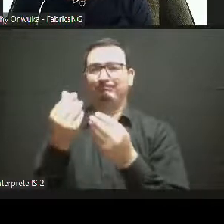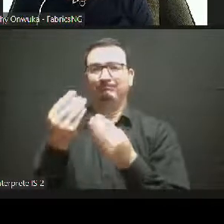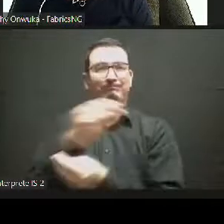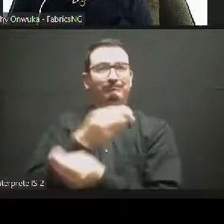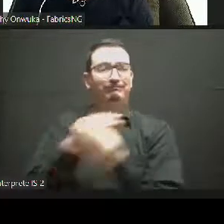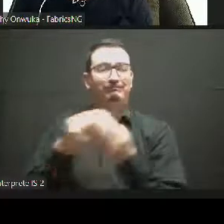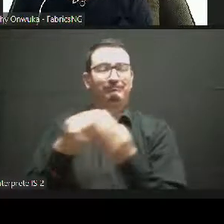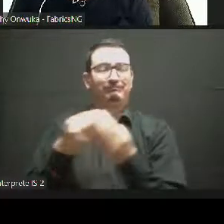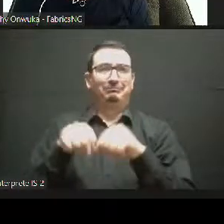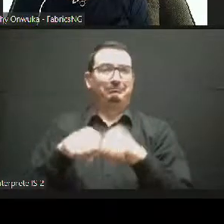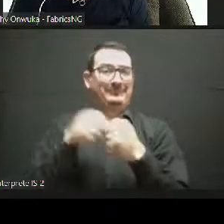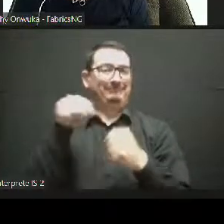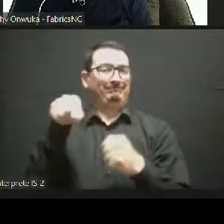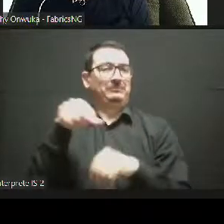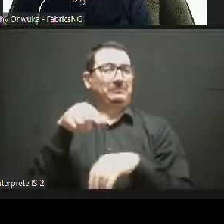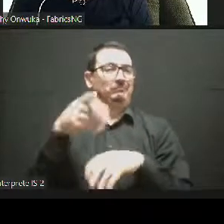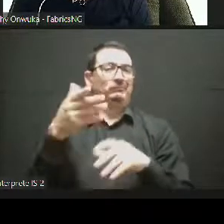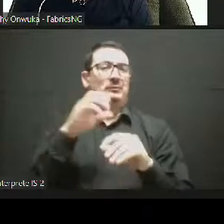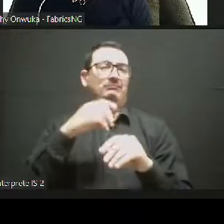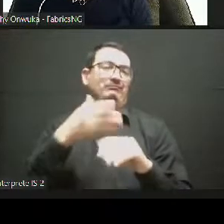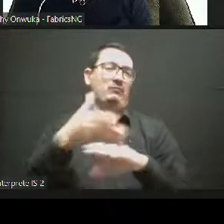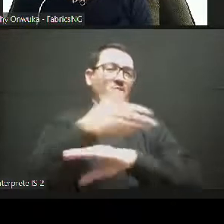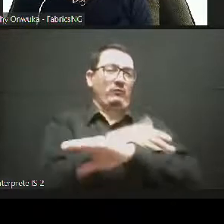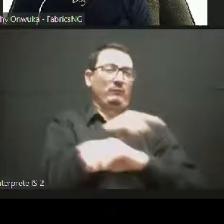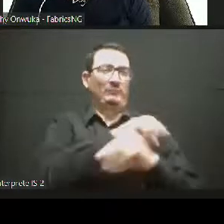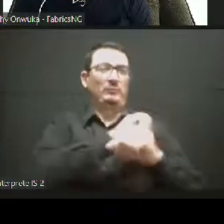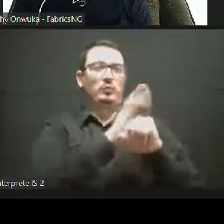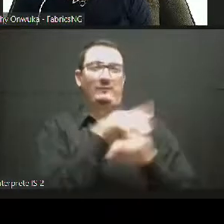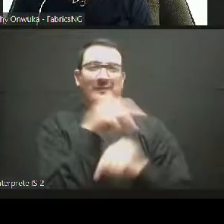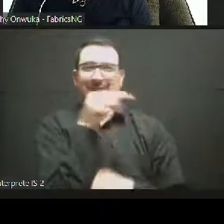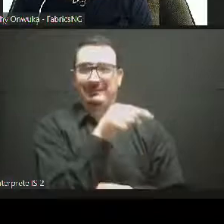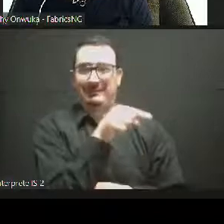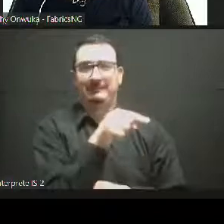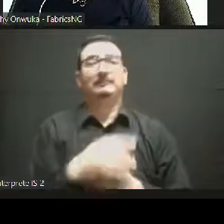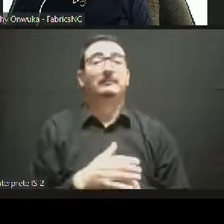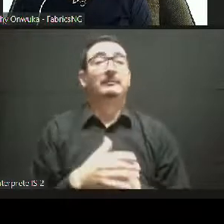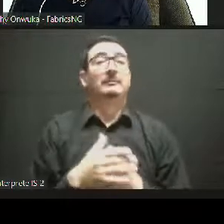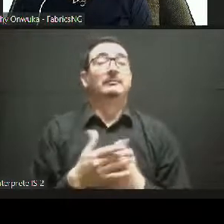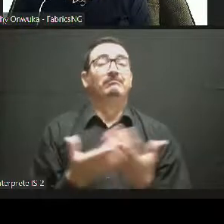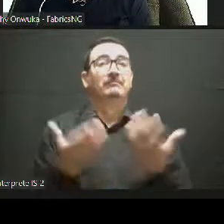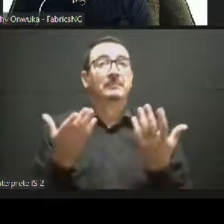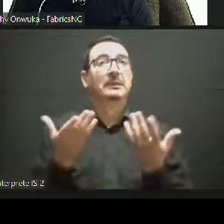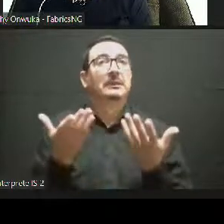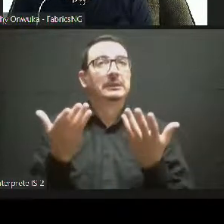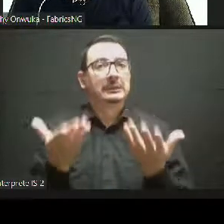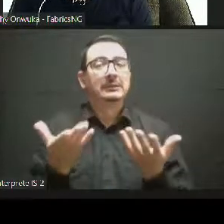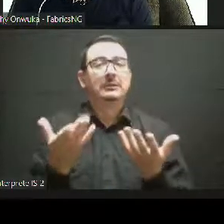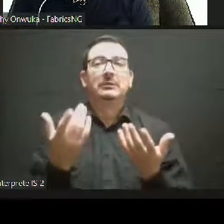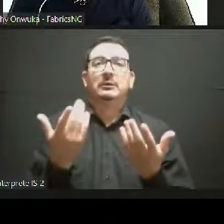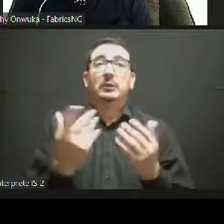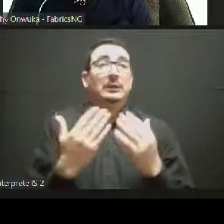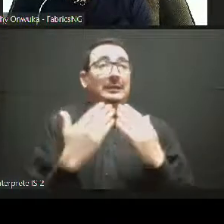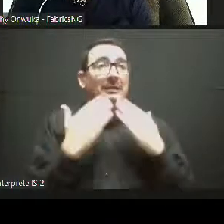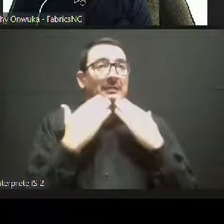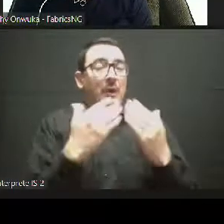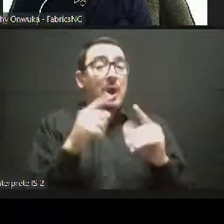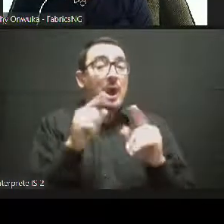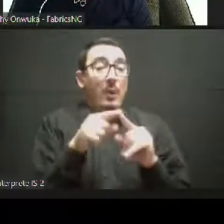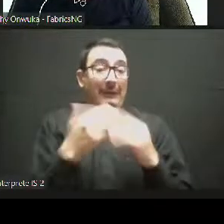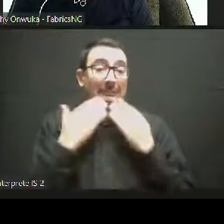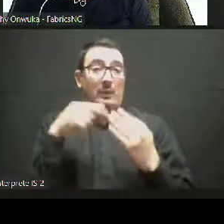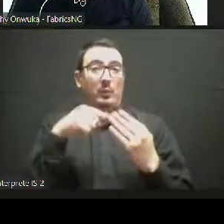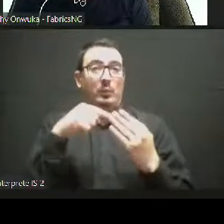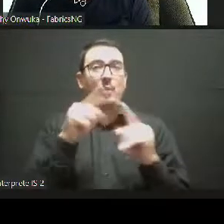ingenuity of these creative minds, how they came about to circumvent all this, and they used the digital,